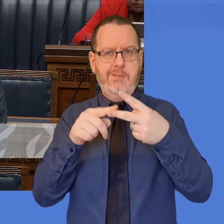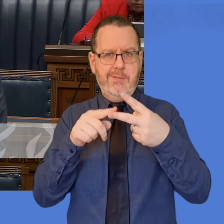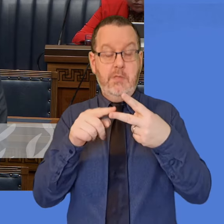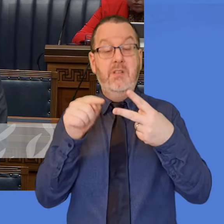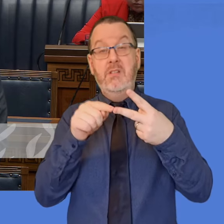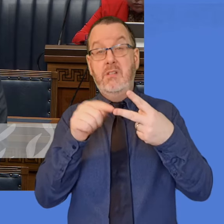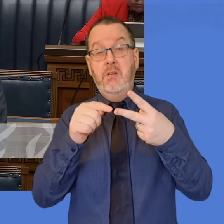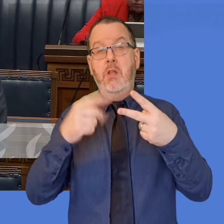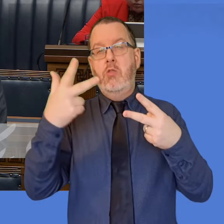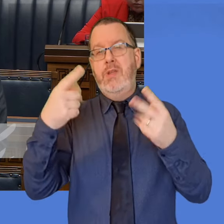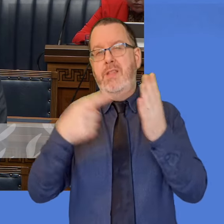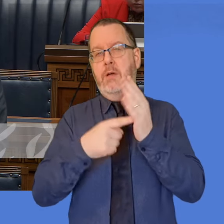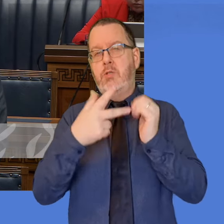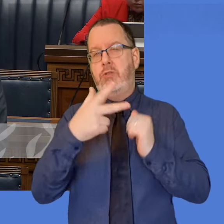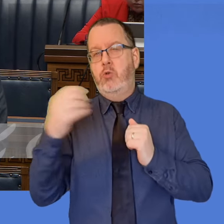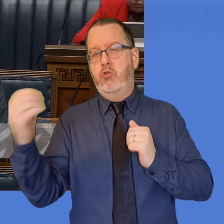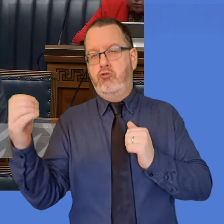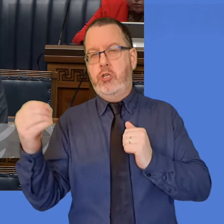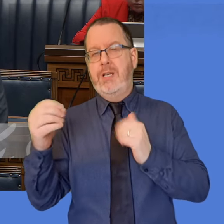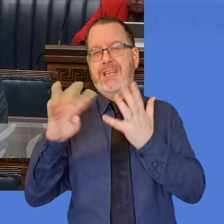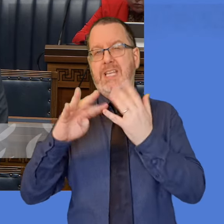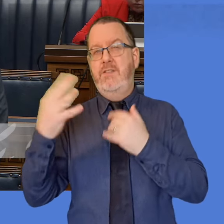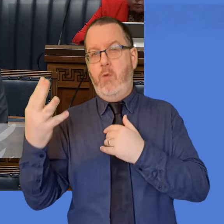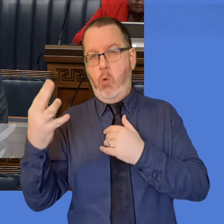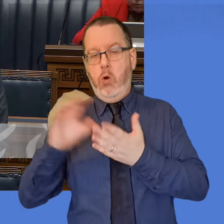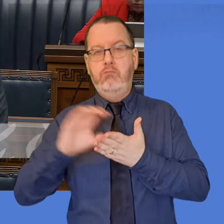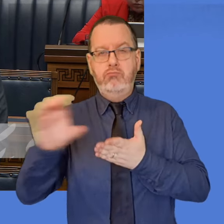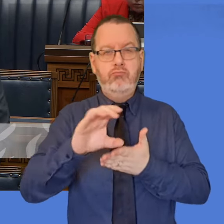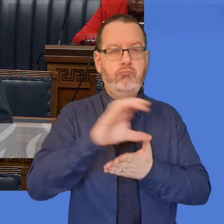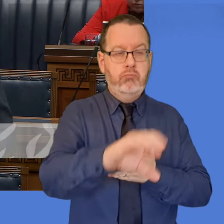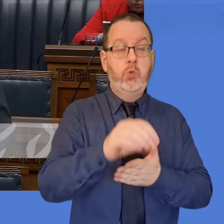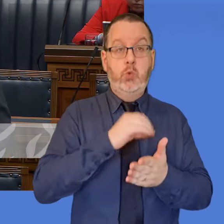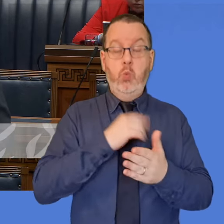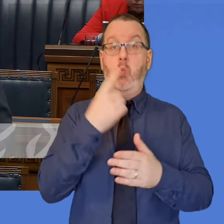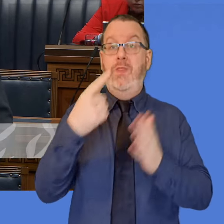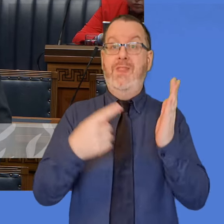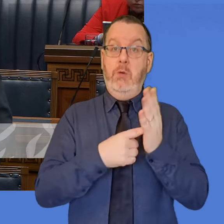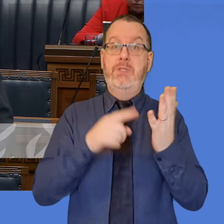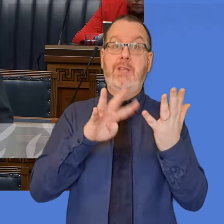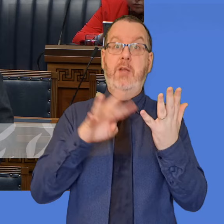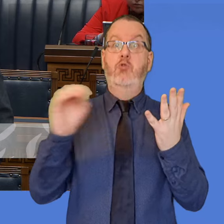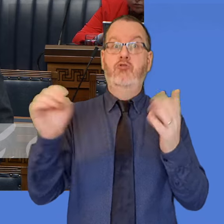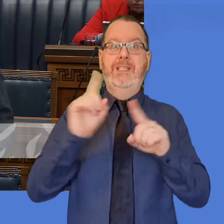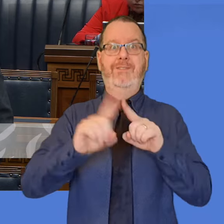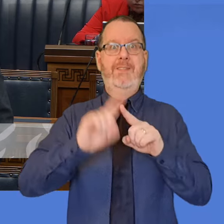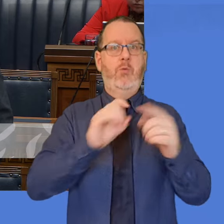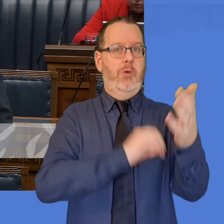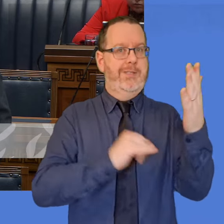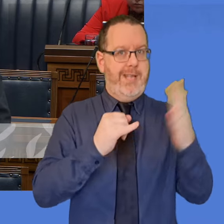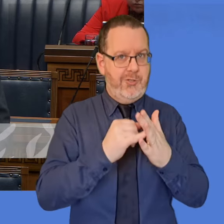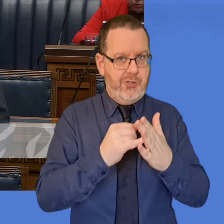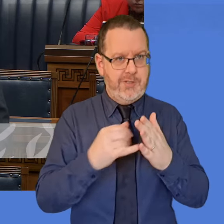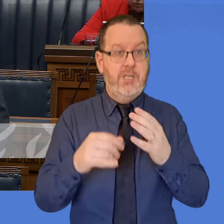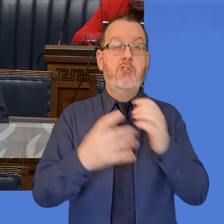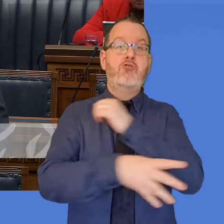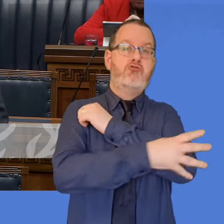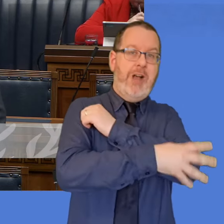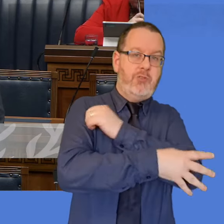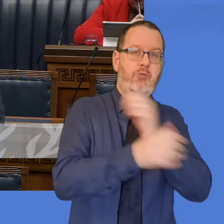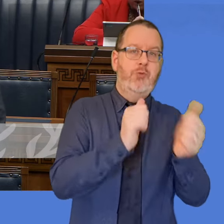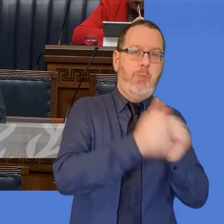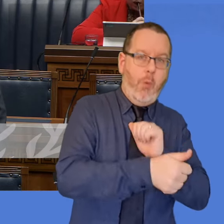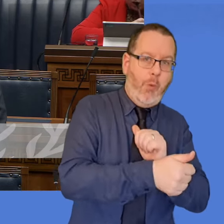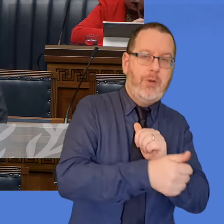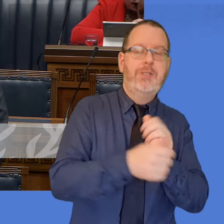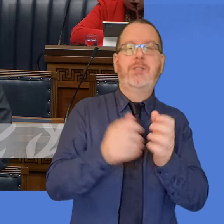,900 organisations, including grassroots sport and sports governing bodies. This year,